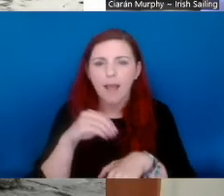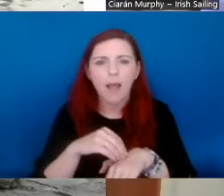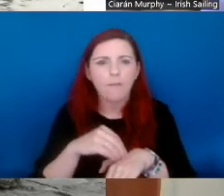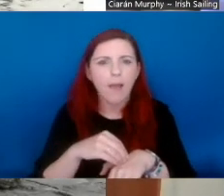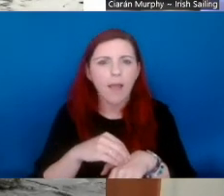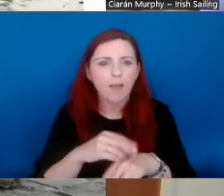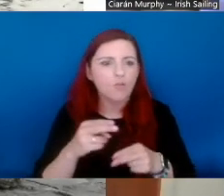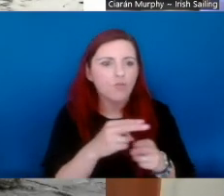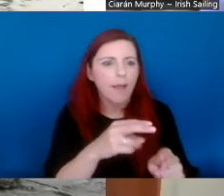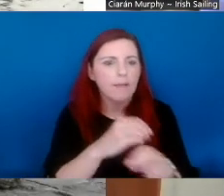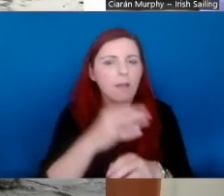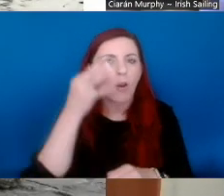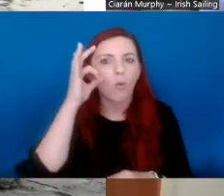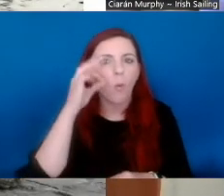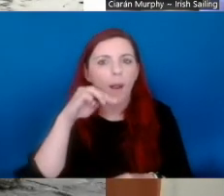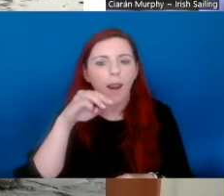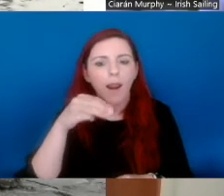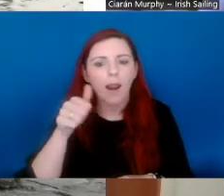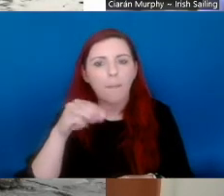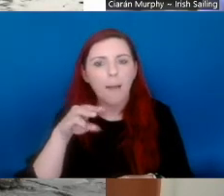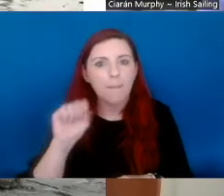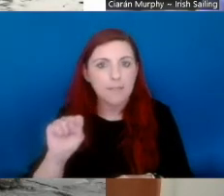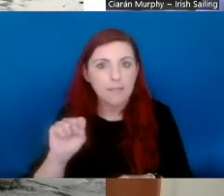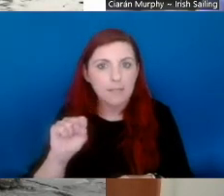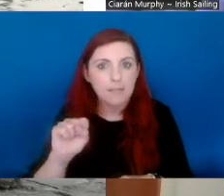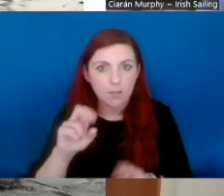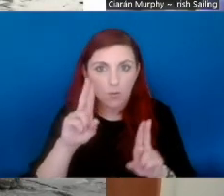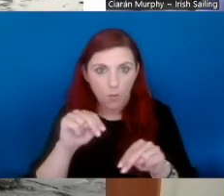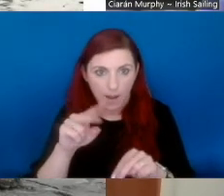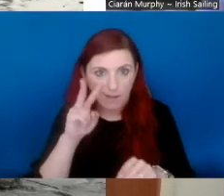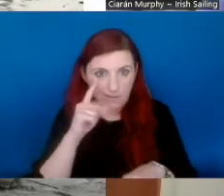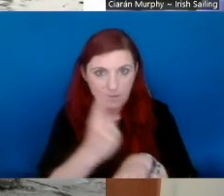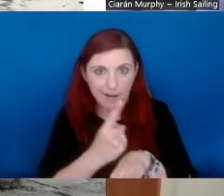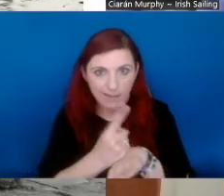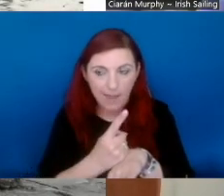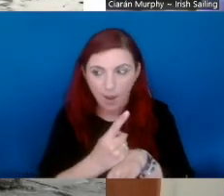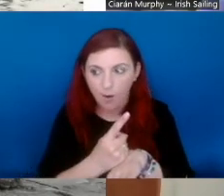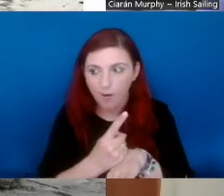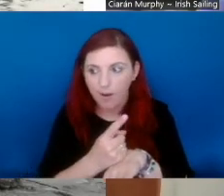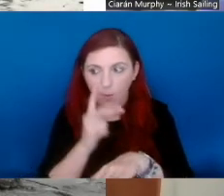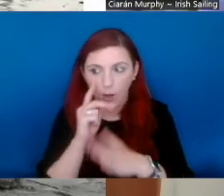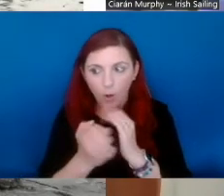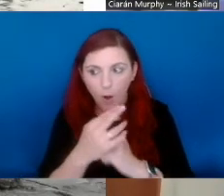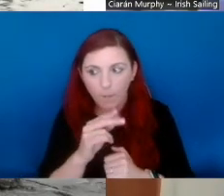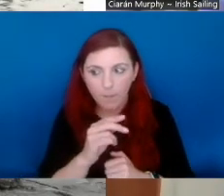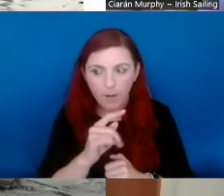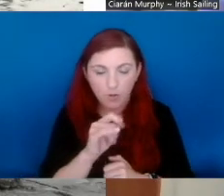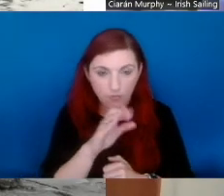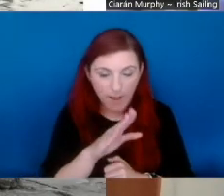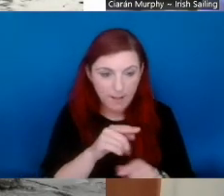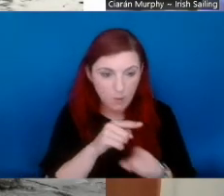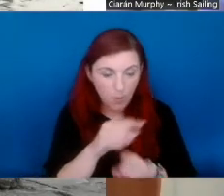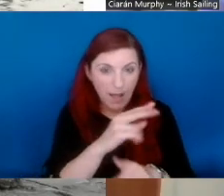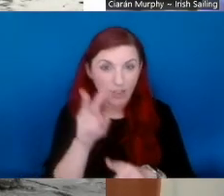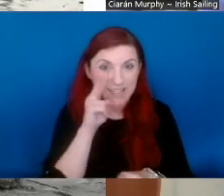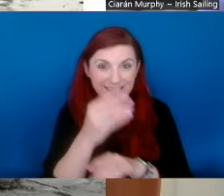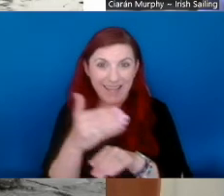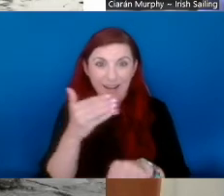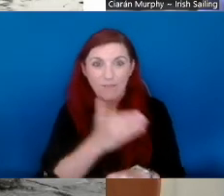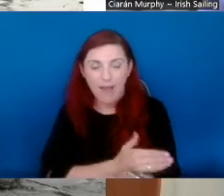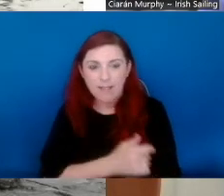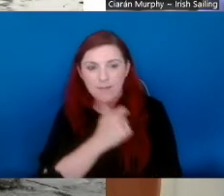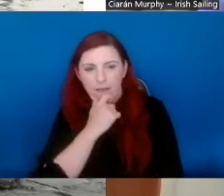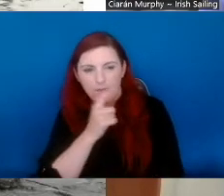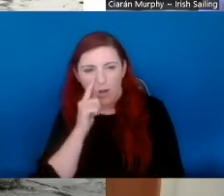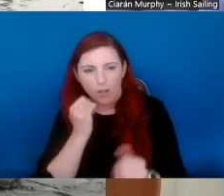are the first 30, 40% of a trail. So go ahead and try that. Another project we worked on a couple of years ago trails, we put the number of trails on the,